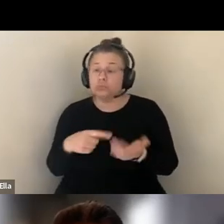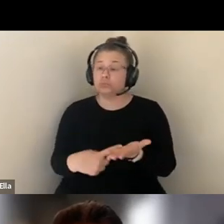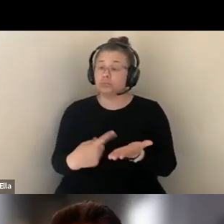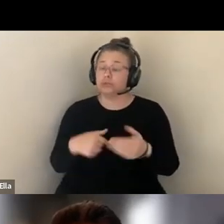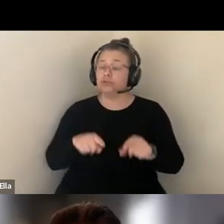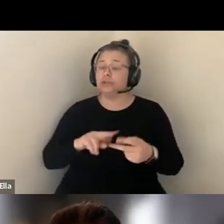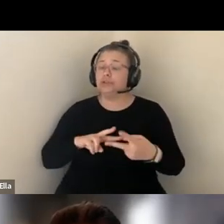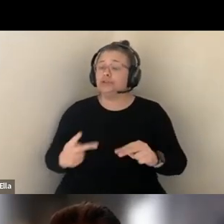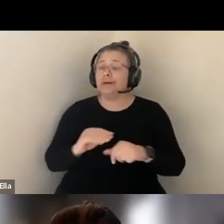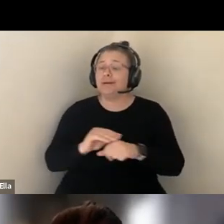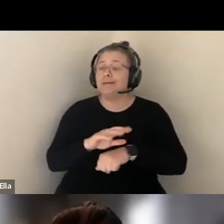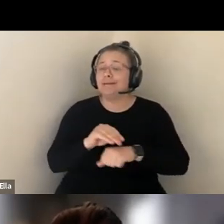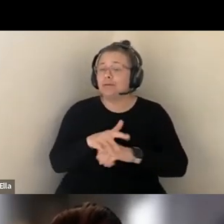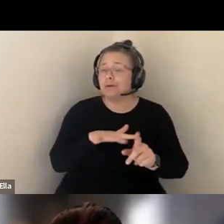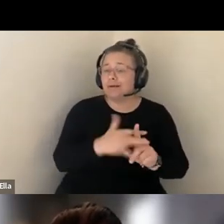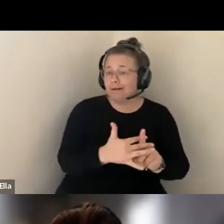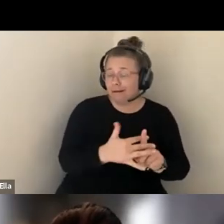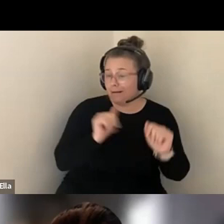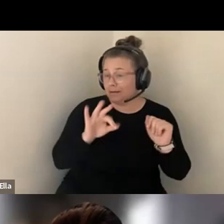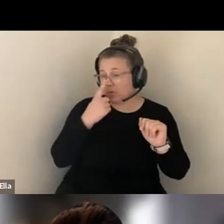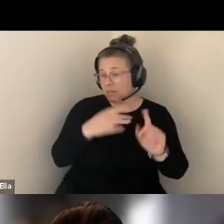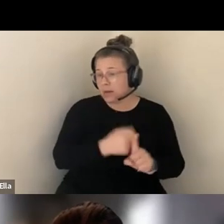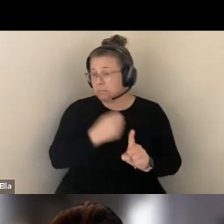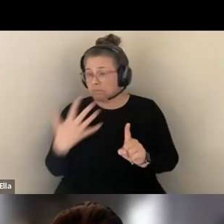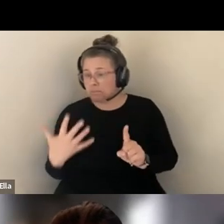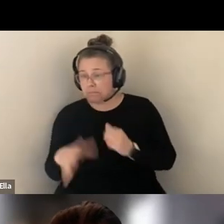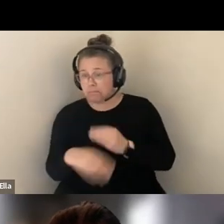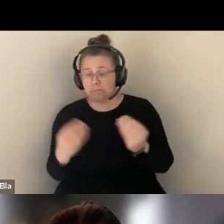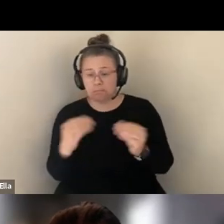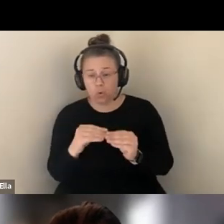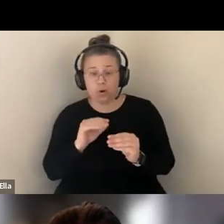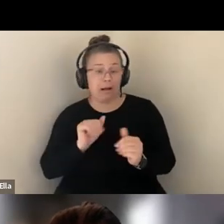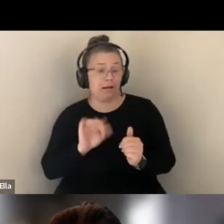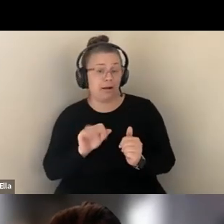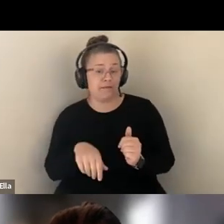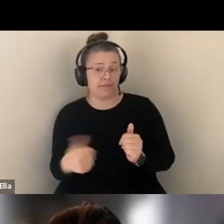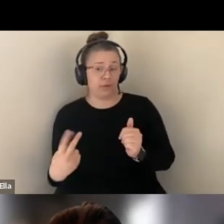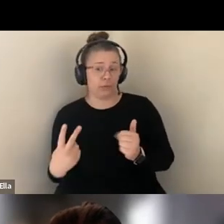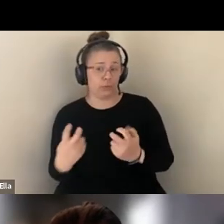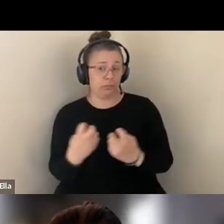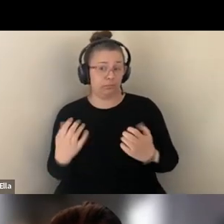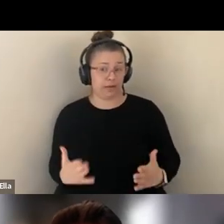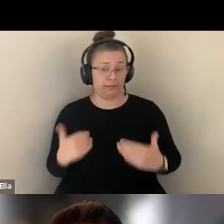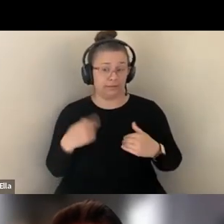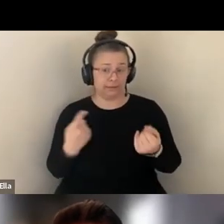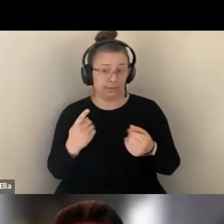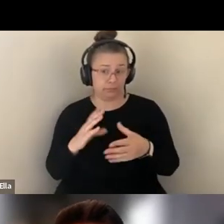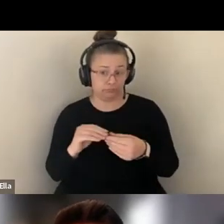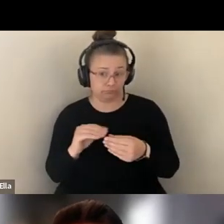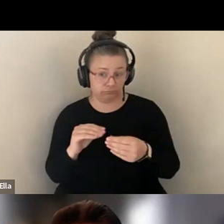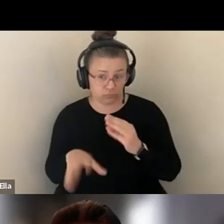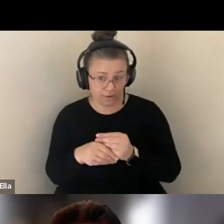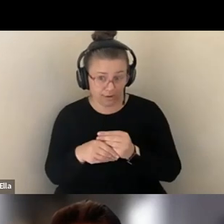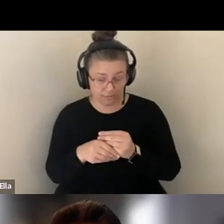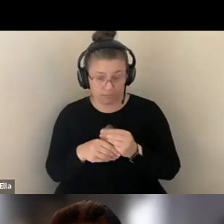ELABORATE FURTHER ON THIS AND IF THE OTHER PANELISTS HAVE SOMETHING TO ADD, SEEMS LIKE THE LANGUAGE IS QUITE IMPORTANT AS LANGUAGE CAN